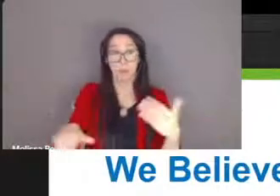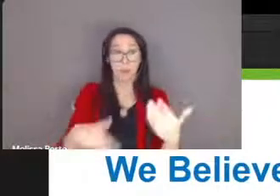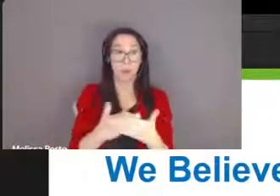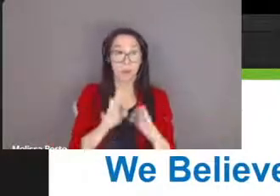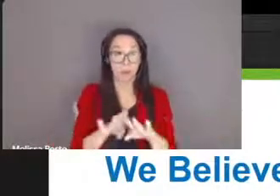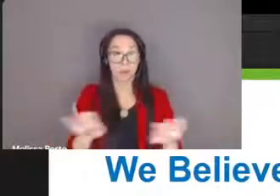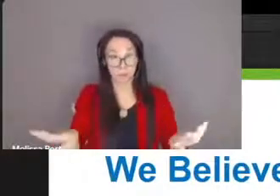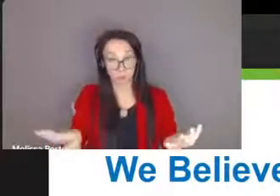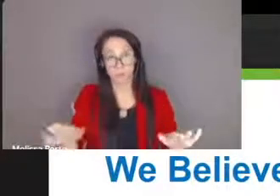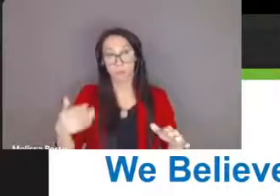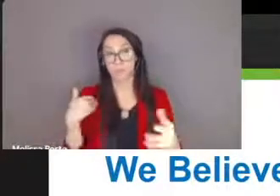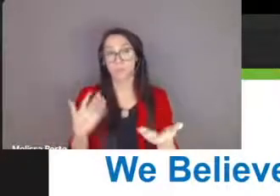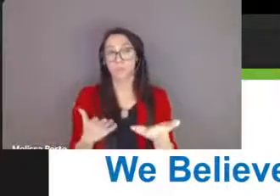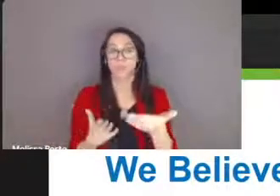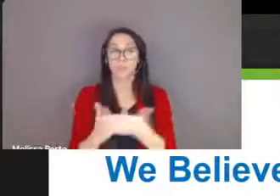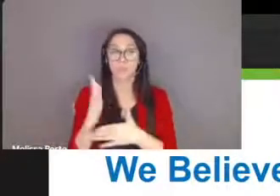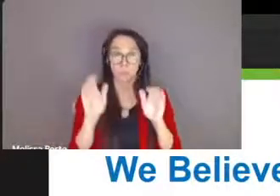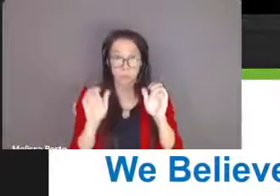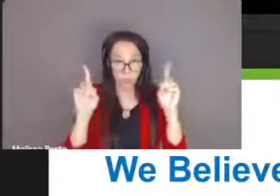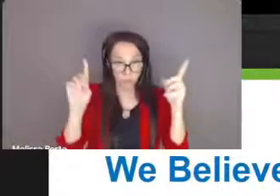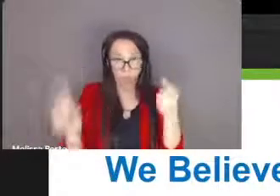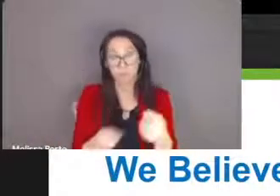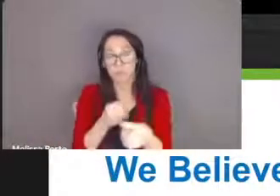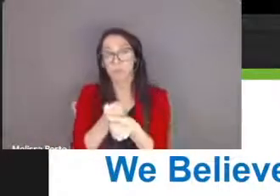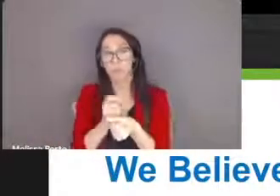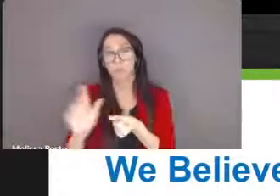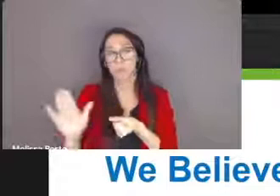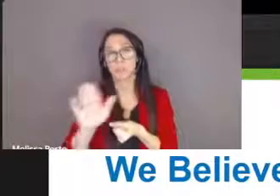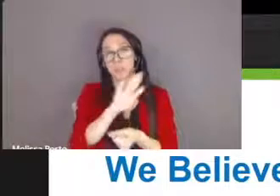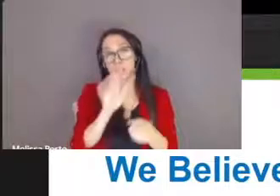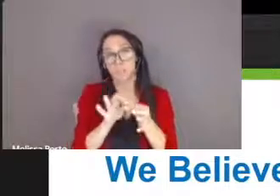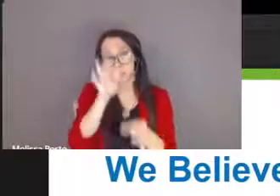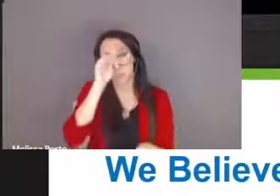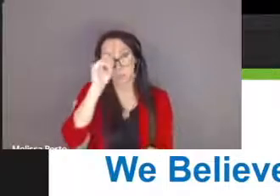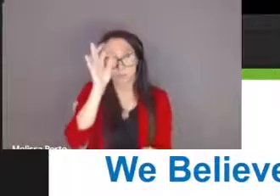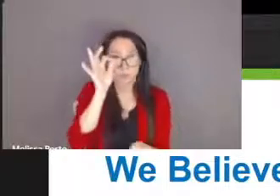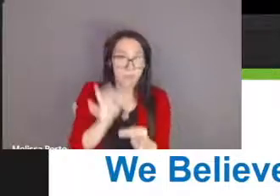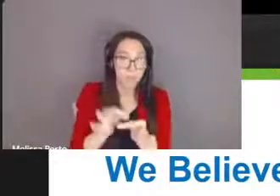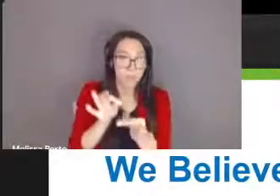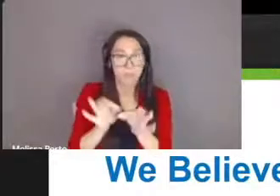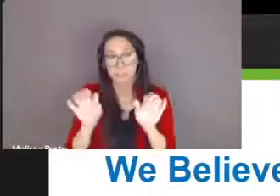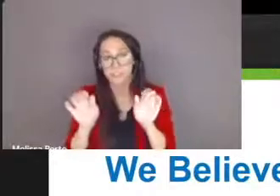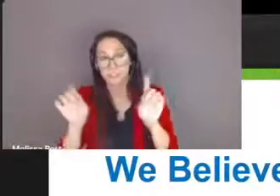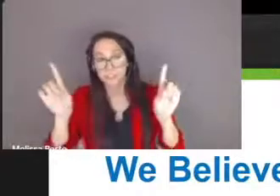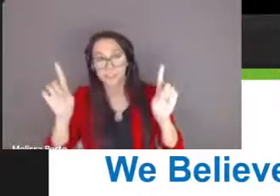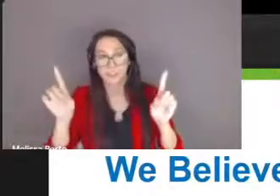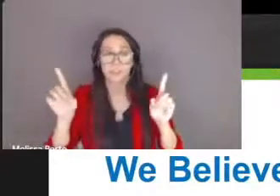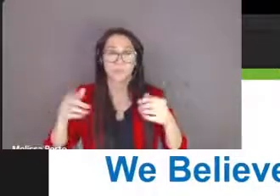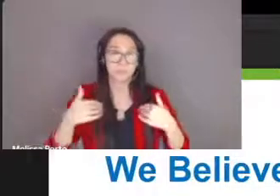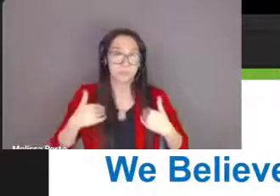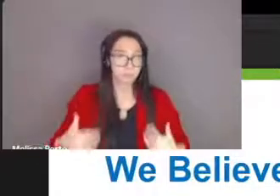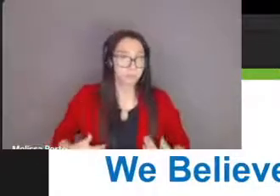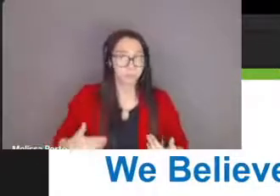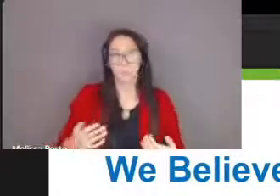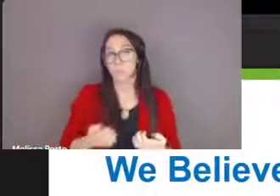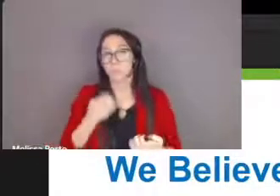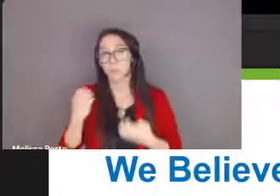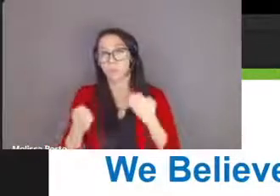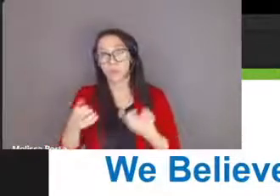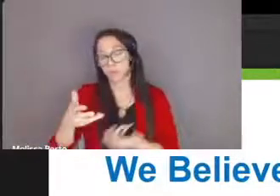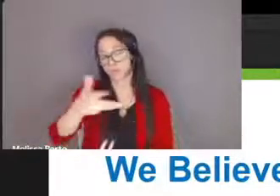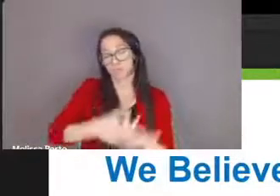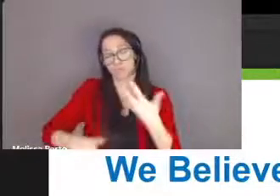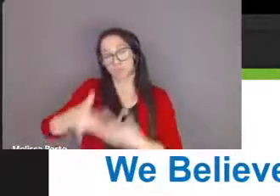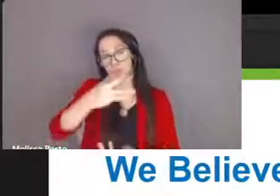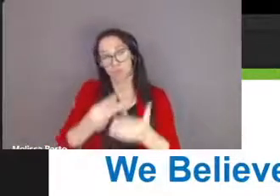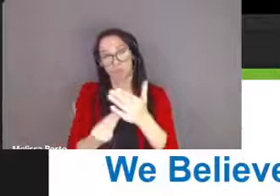emotional and social growth and that students with special needs should be given the opportunities and supports necessary to reach their full